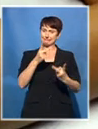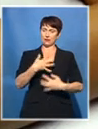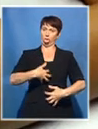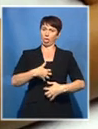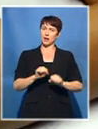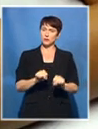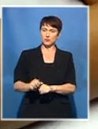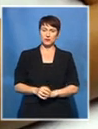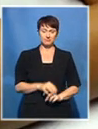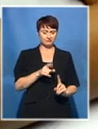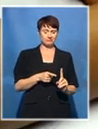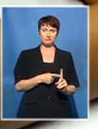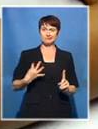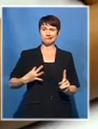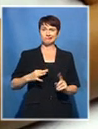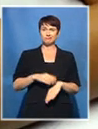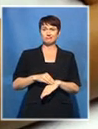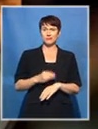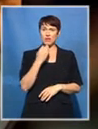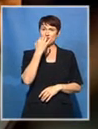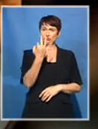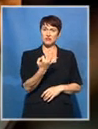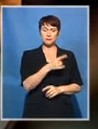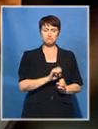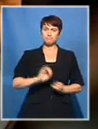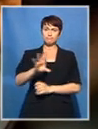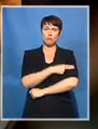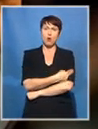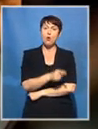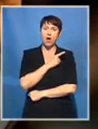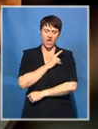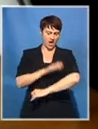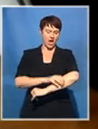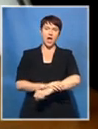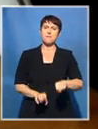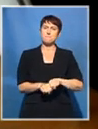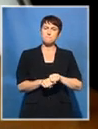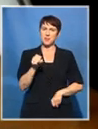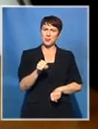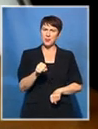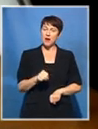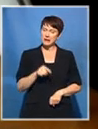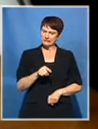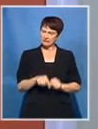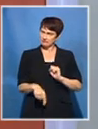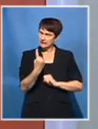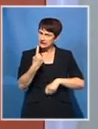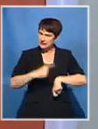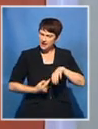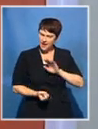This three-year-old was initially hospitalized for a broken arm, but this was neither a fresh nor the only injury.